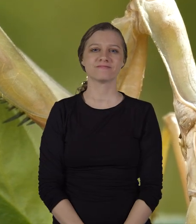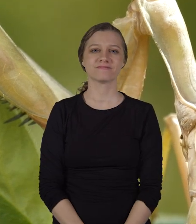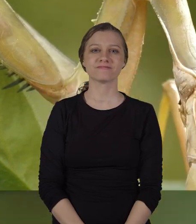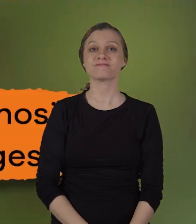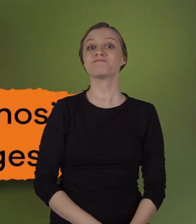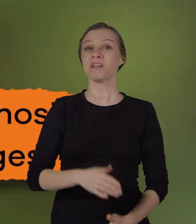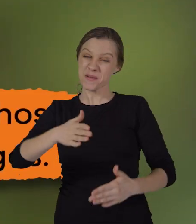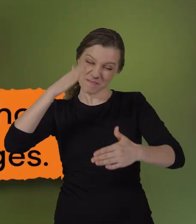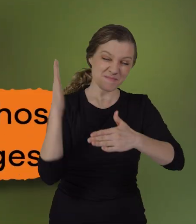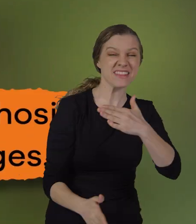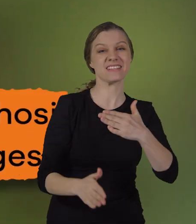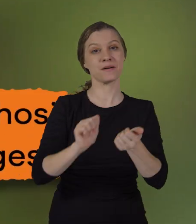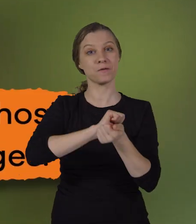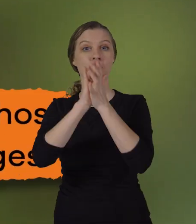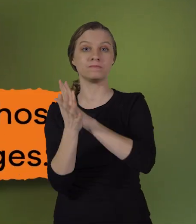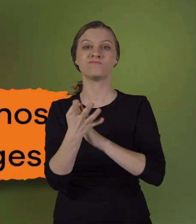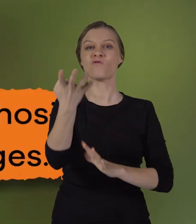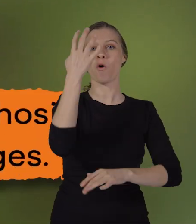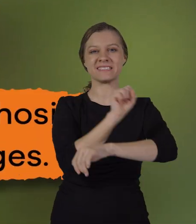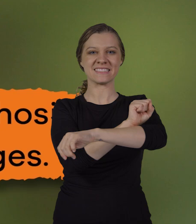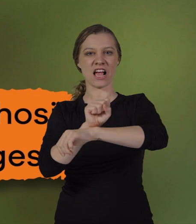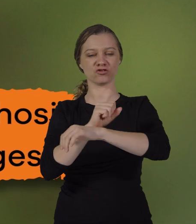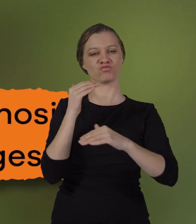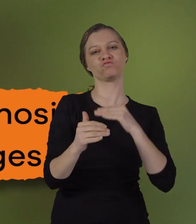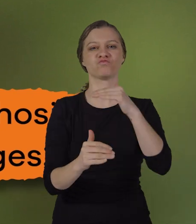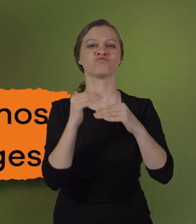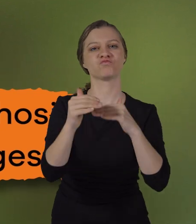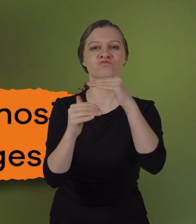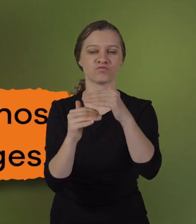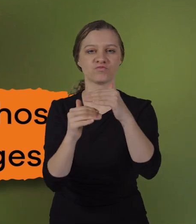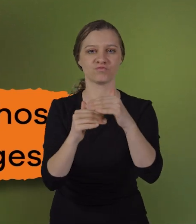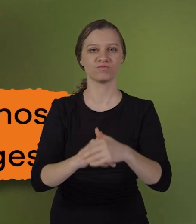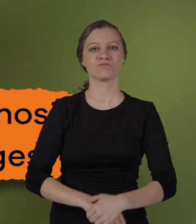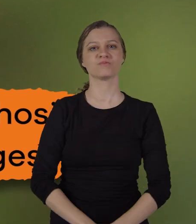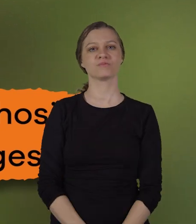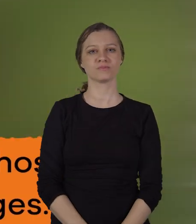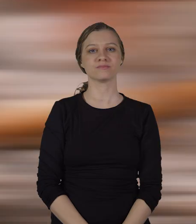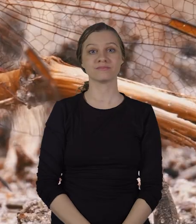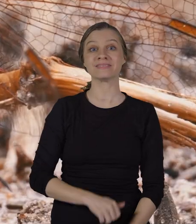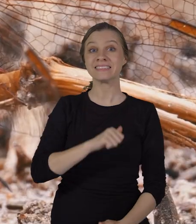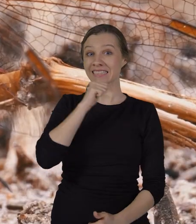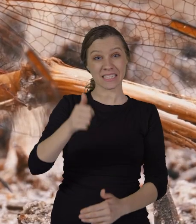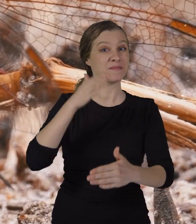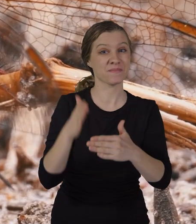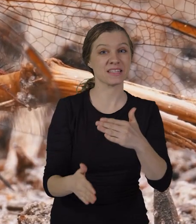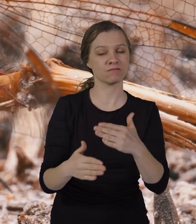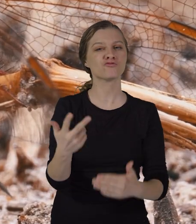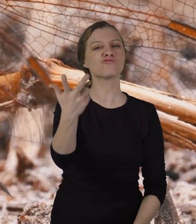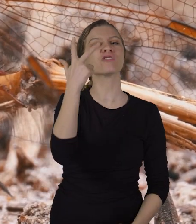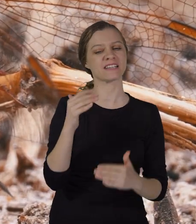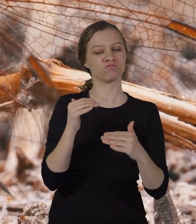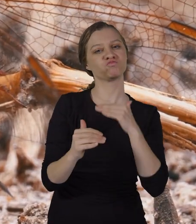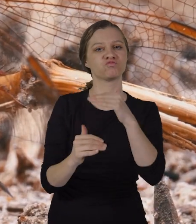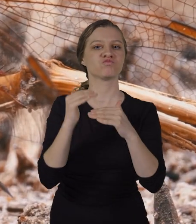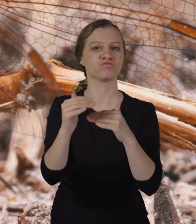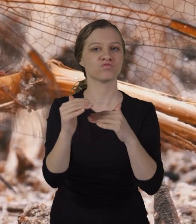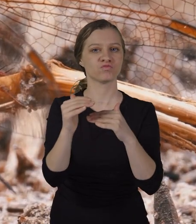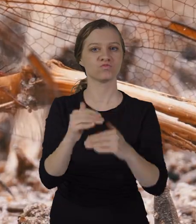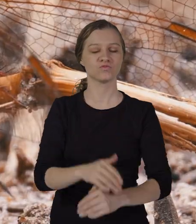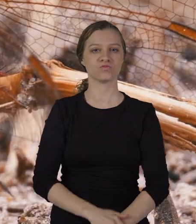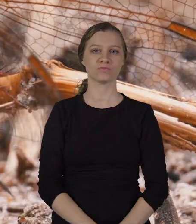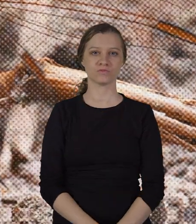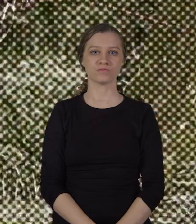complete metamorphosis consists of four stages and incomplete involves